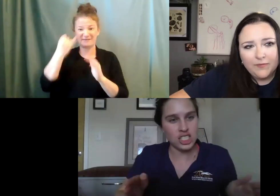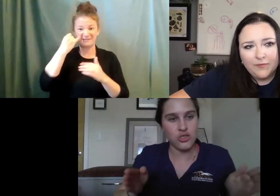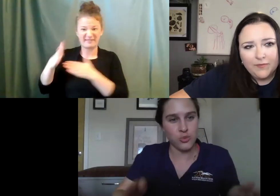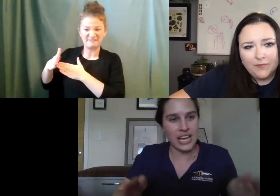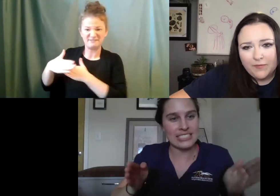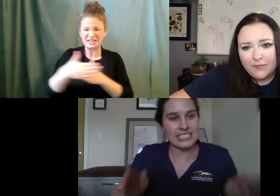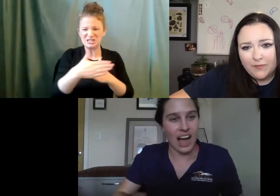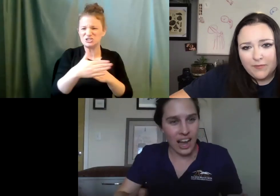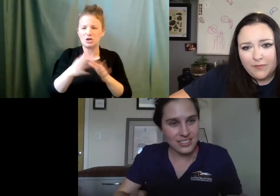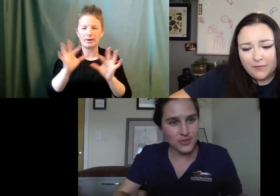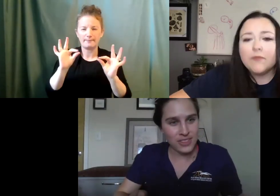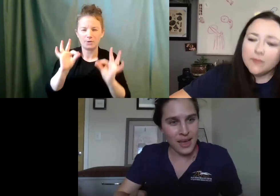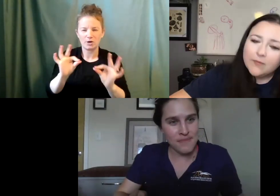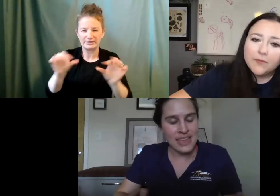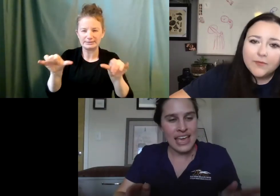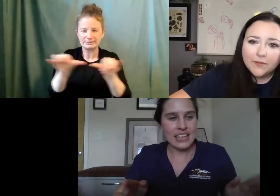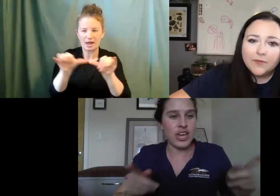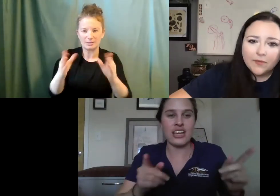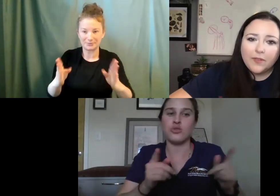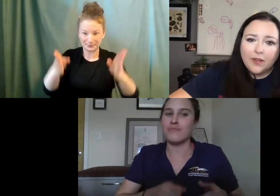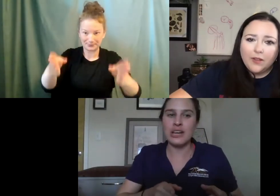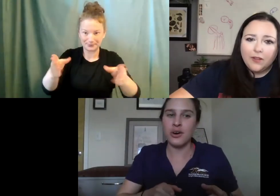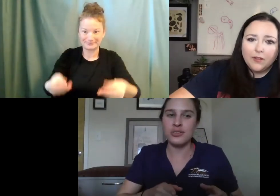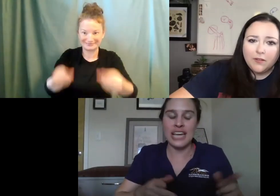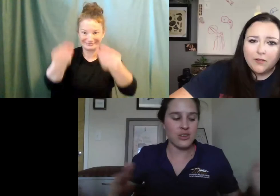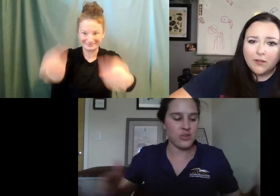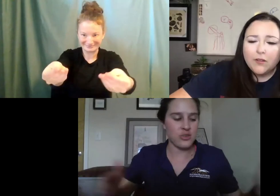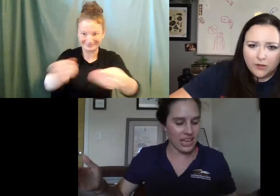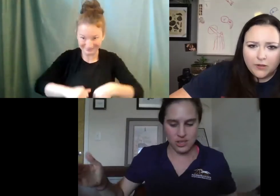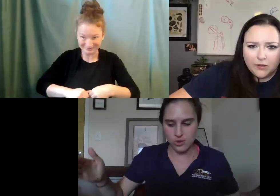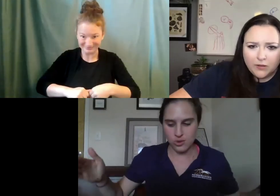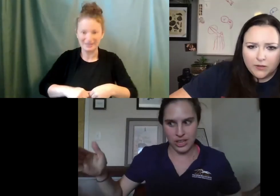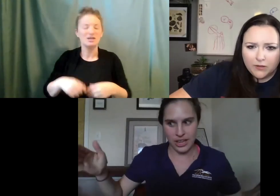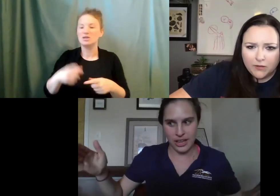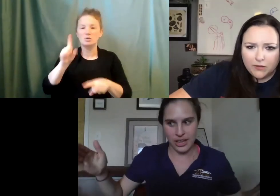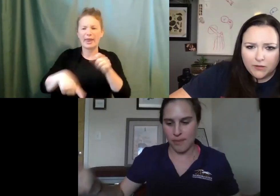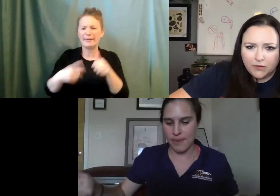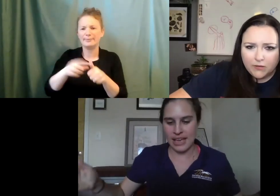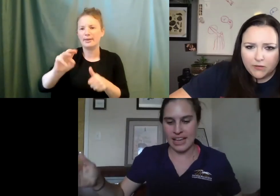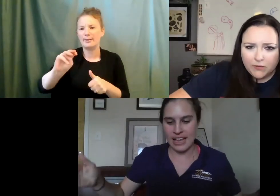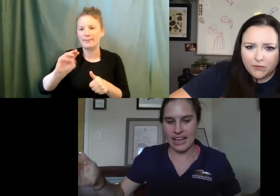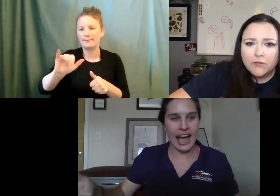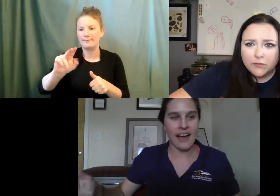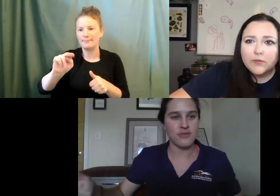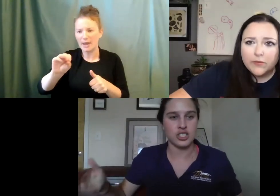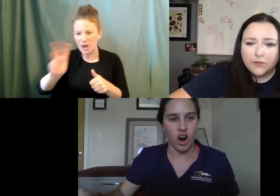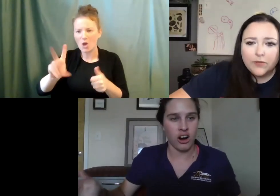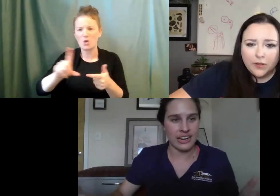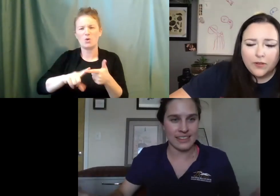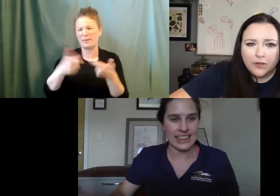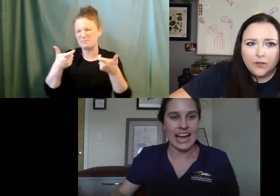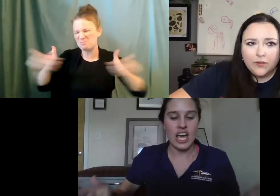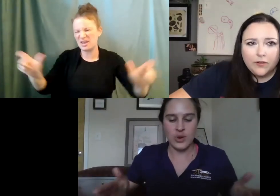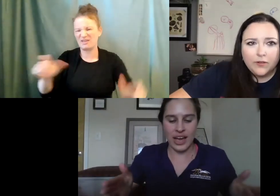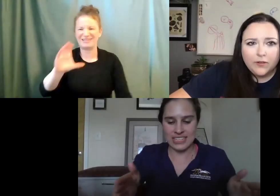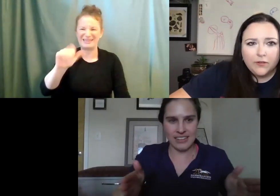just the right size for them, you can't use minnows and you can't use like big catfish or gar or anything like